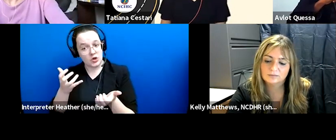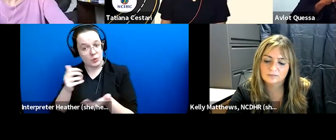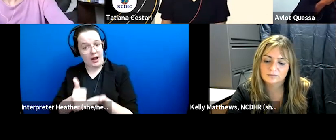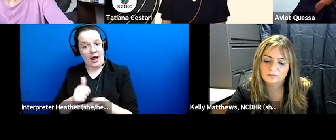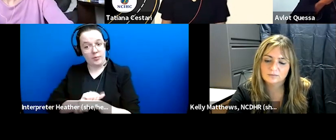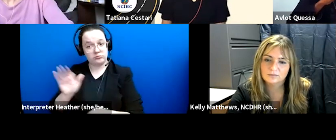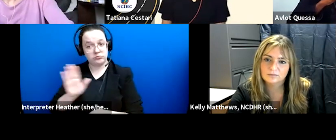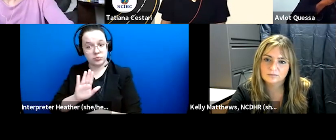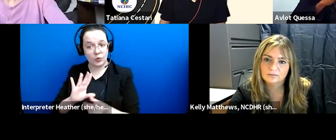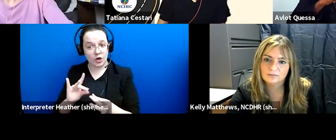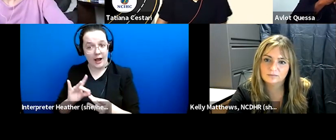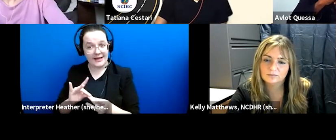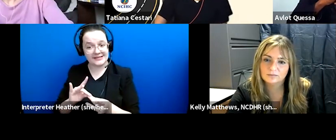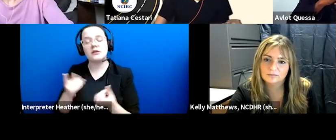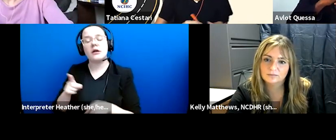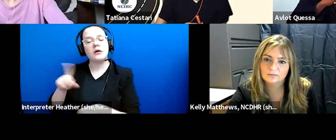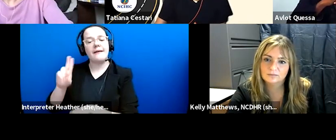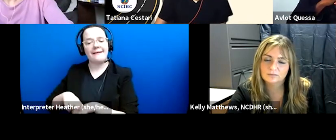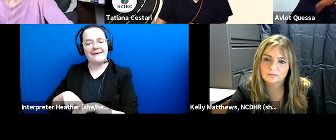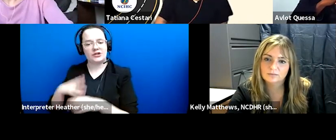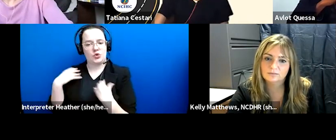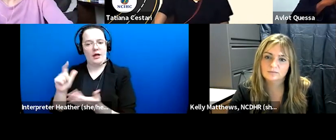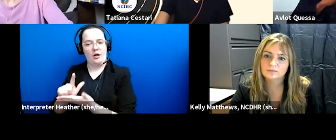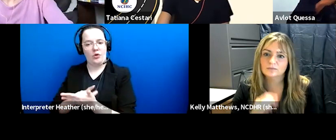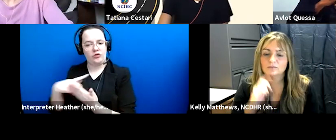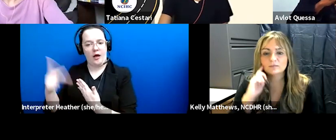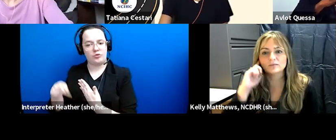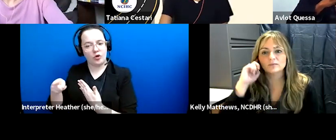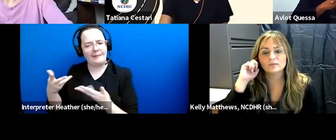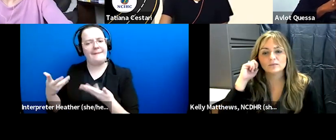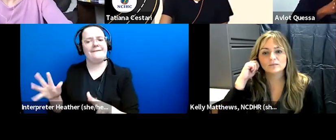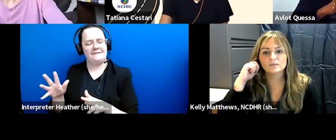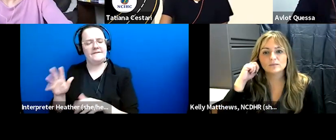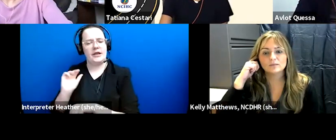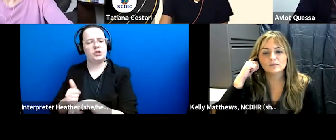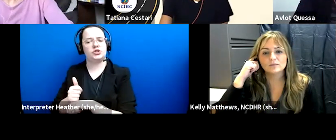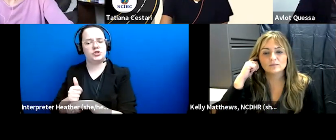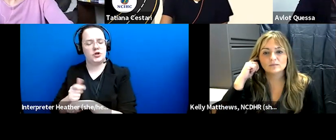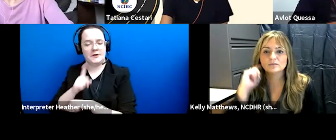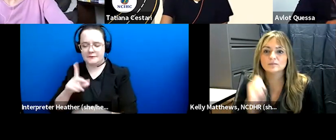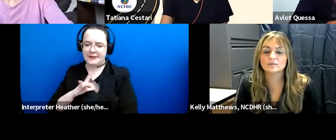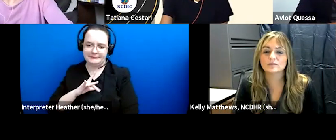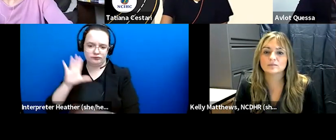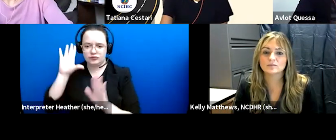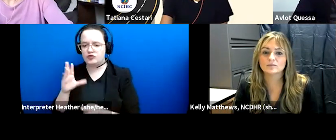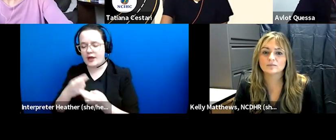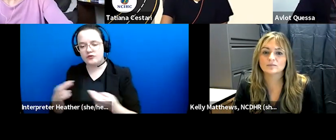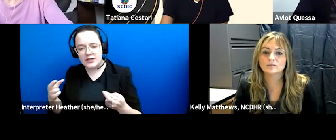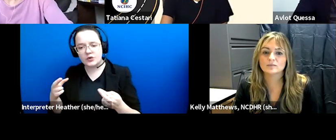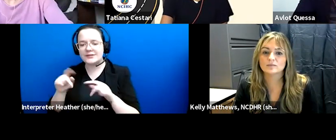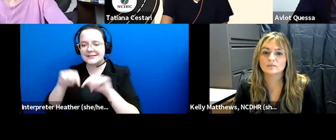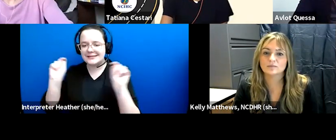those comments national health law program has created really excellent resources and templates